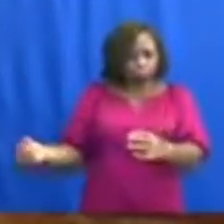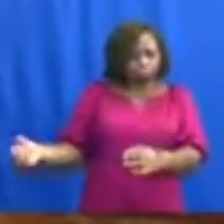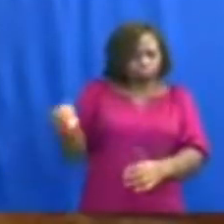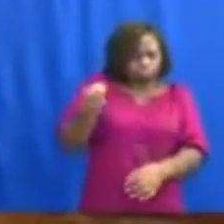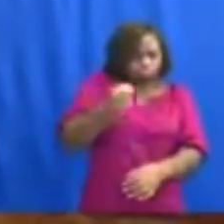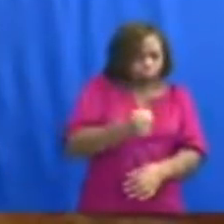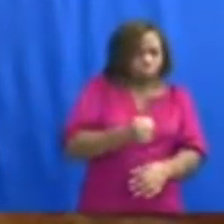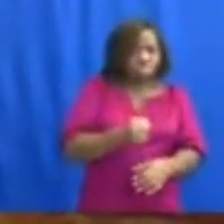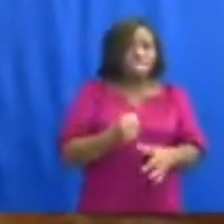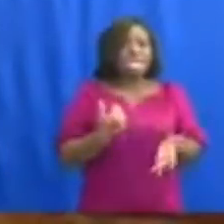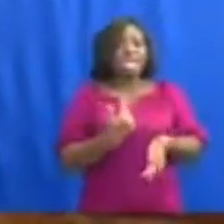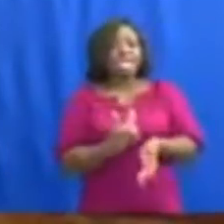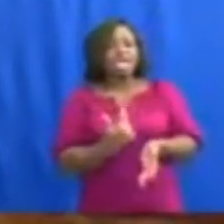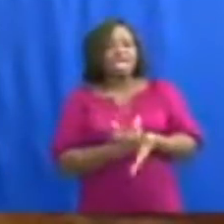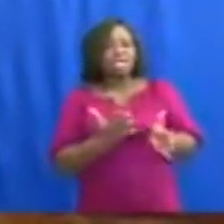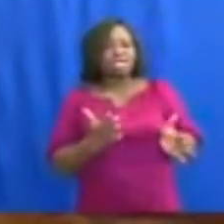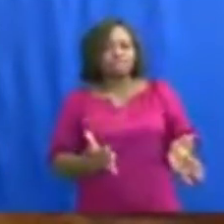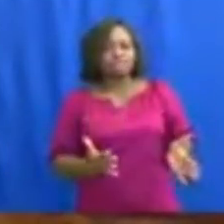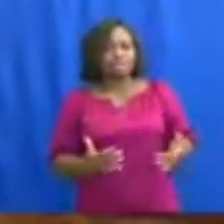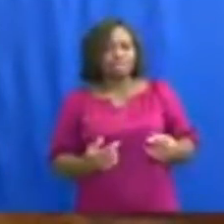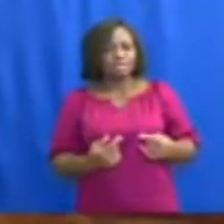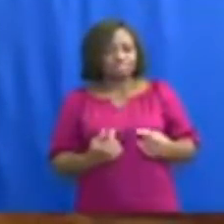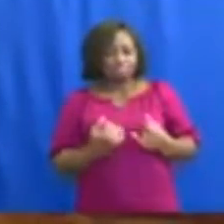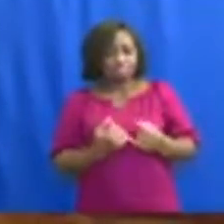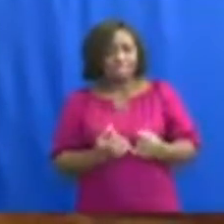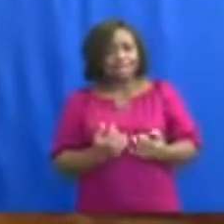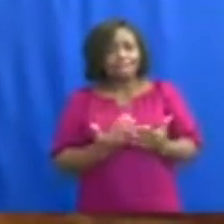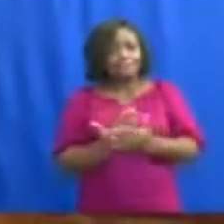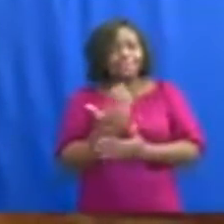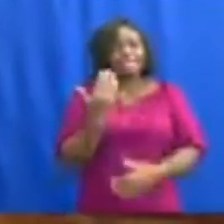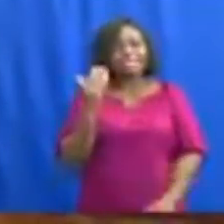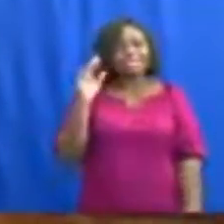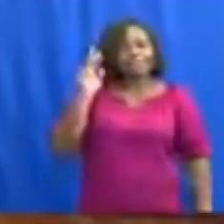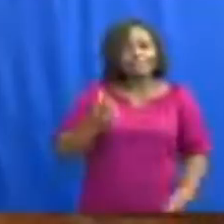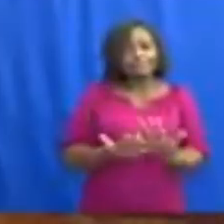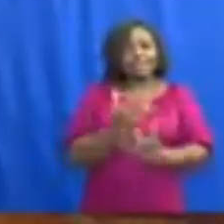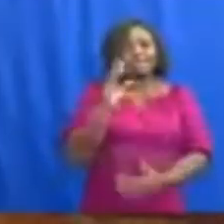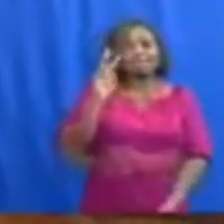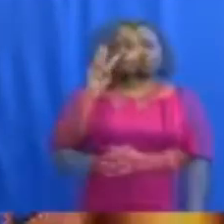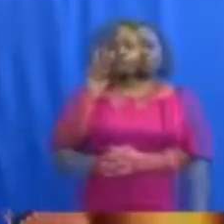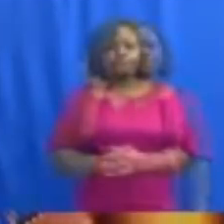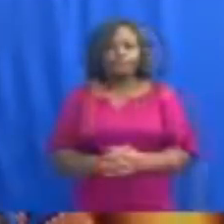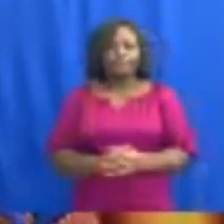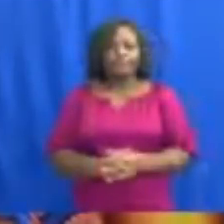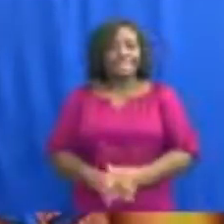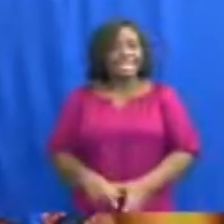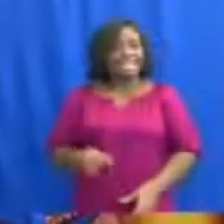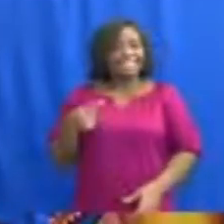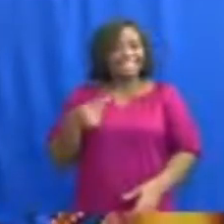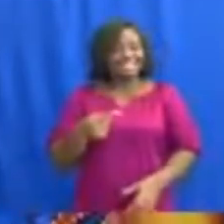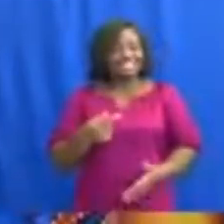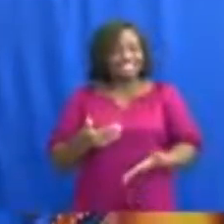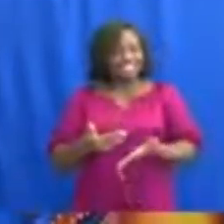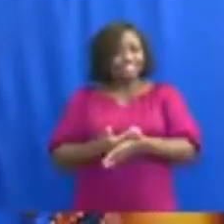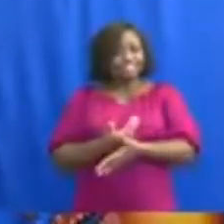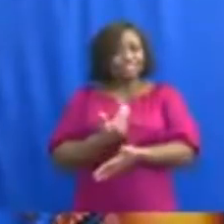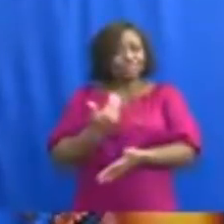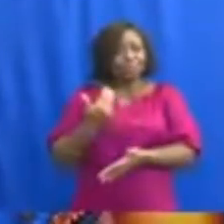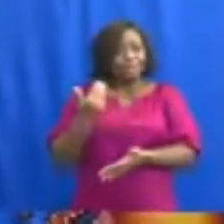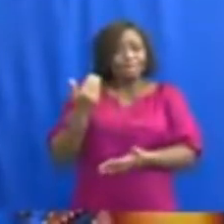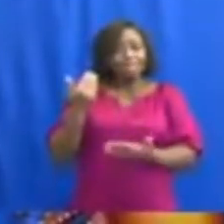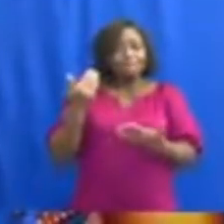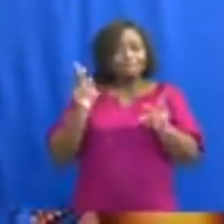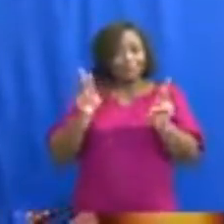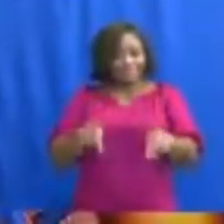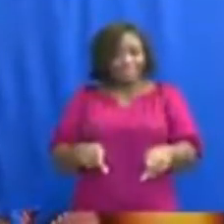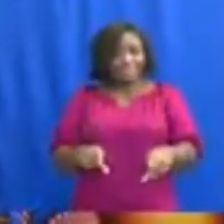context, in line with the admonition by WHO to member states, this new patient discharge recovery